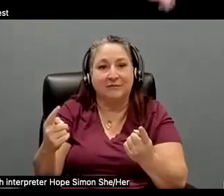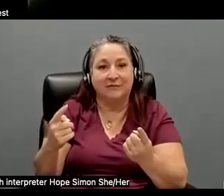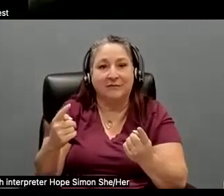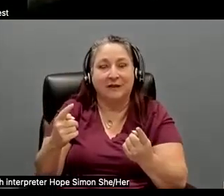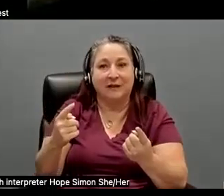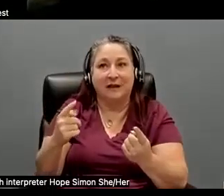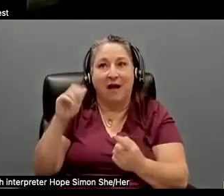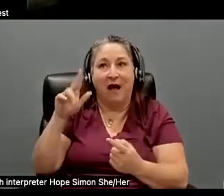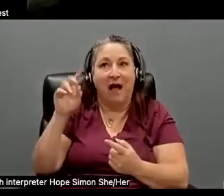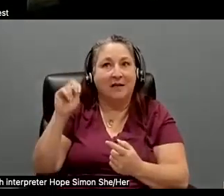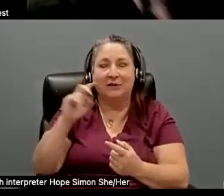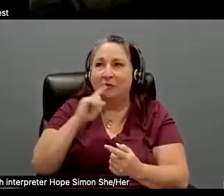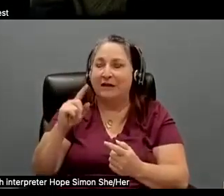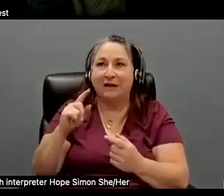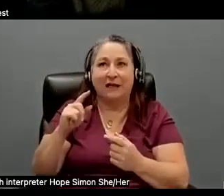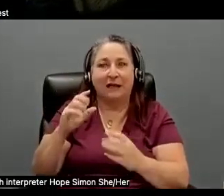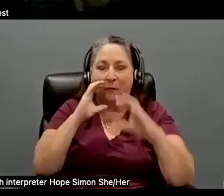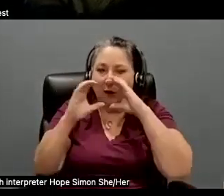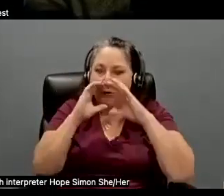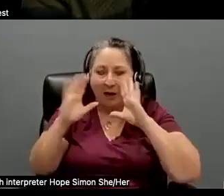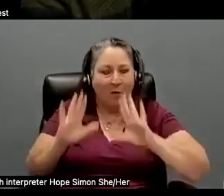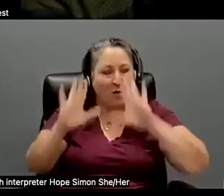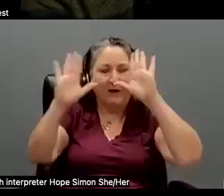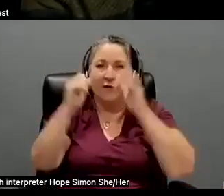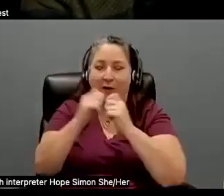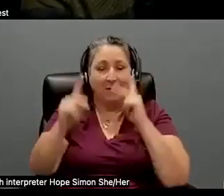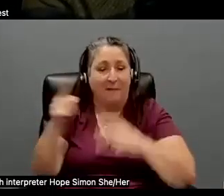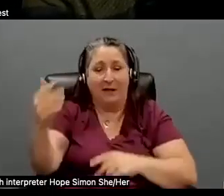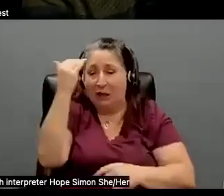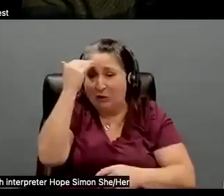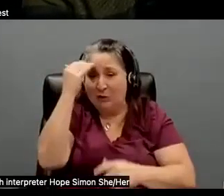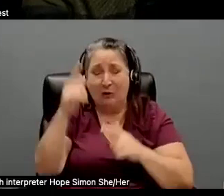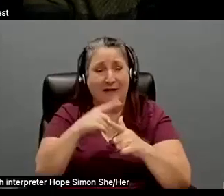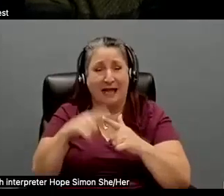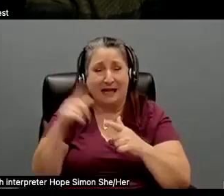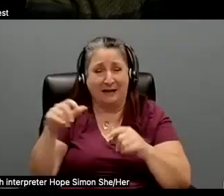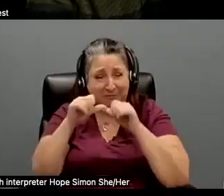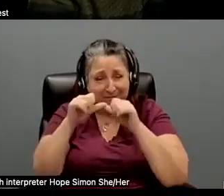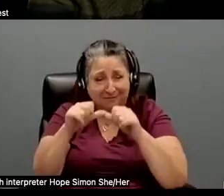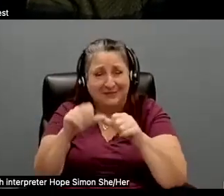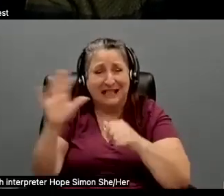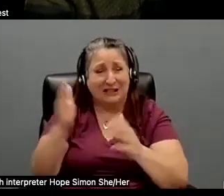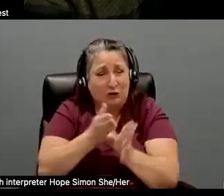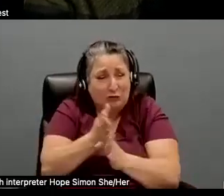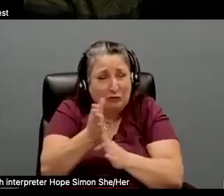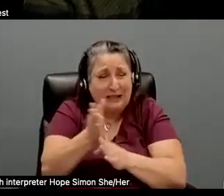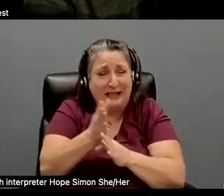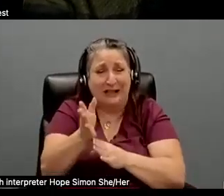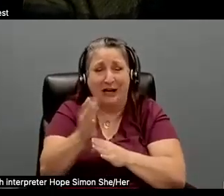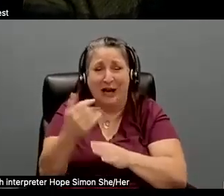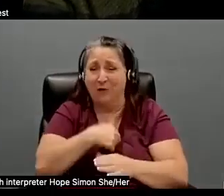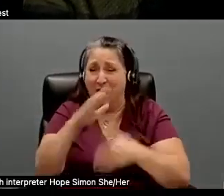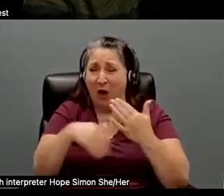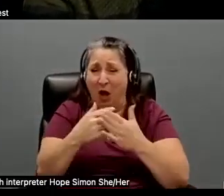so brilliantly with people he knew and, and then pushing forward his career and, and keeping us all attuned